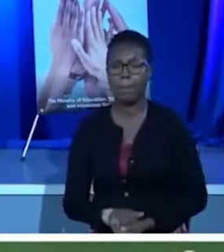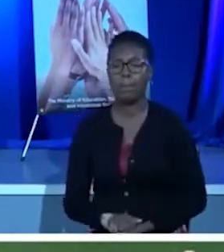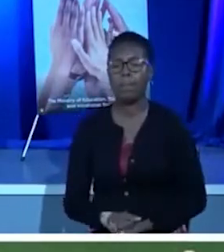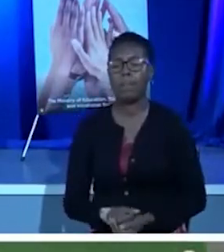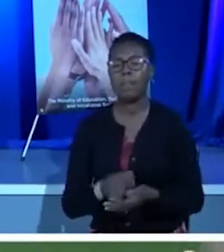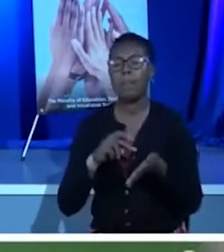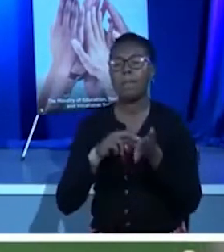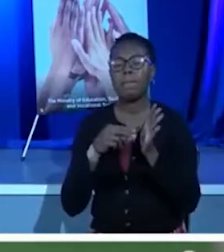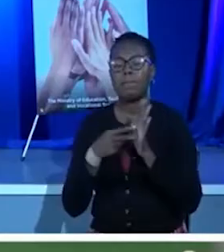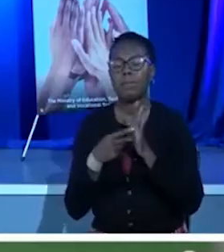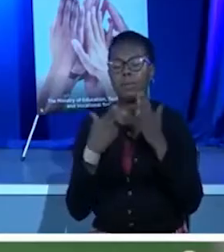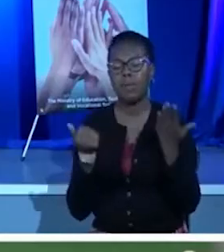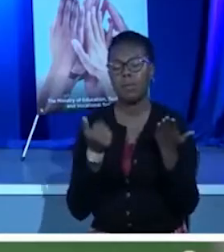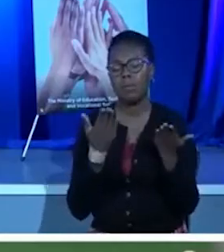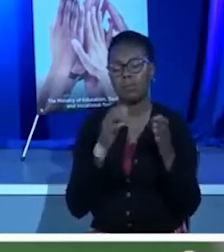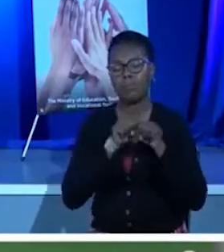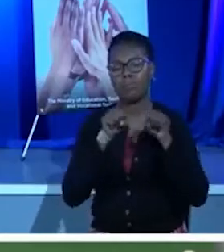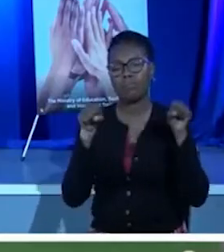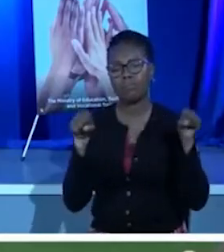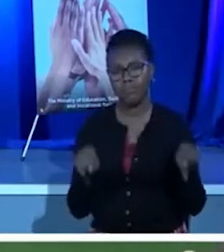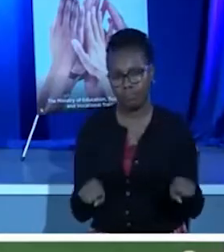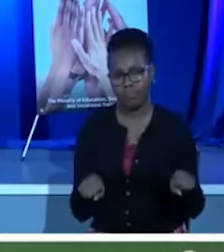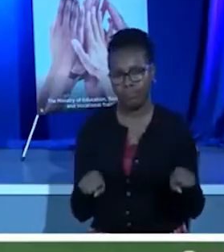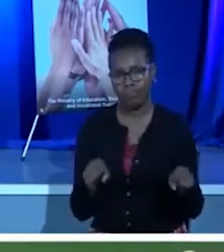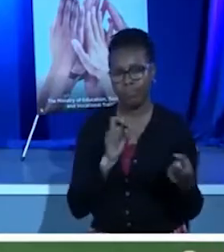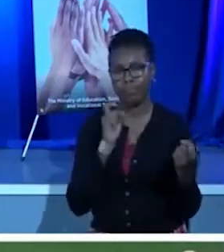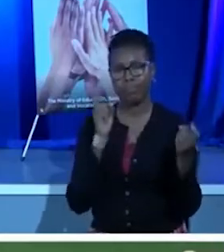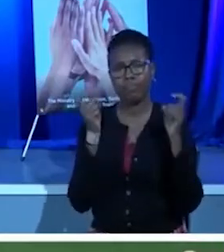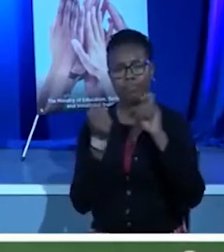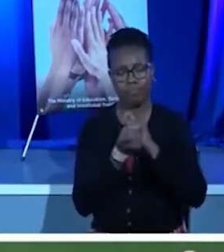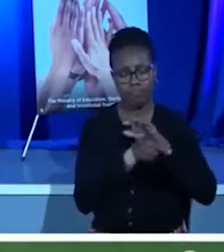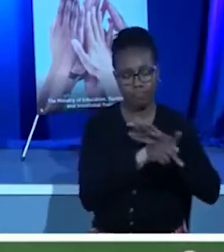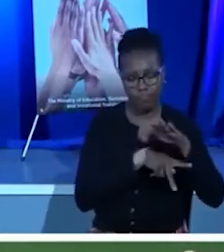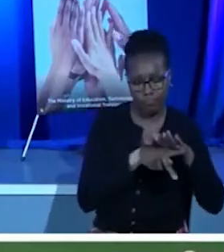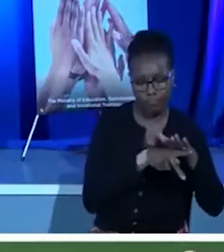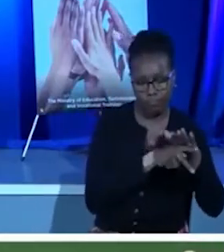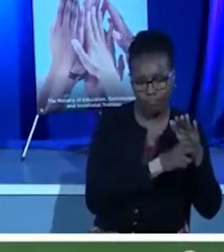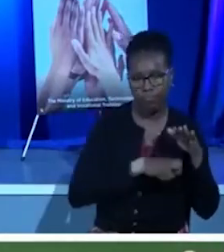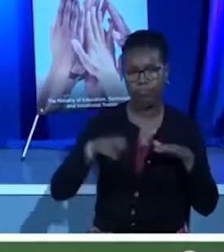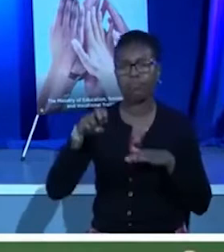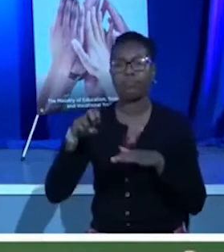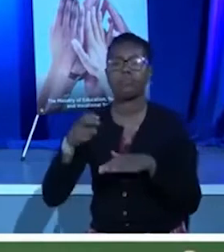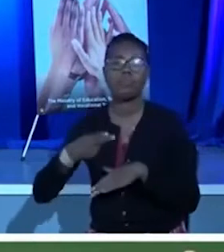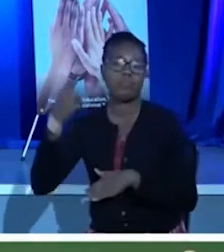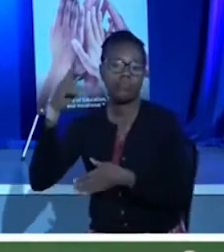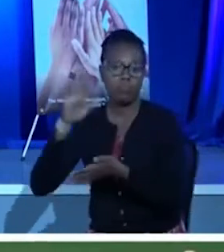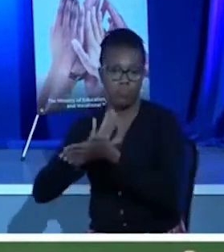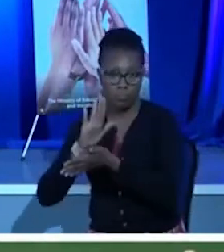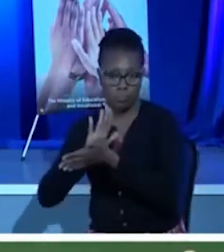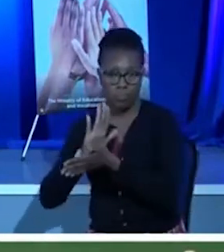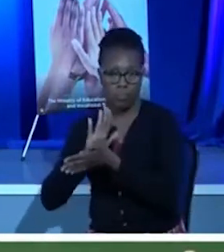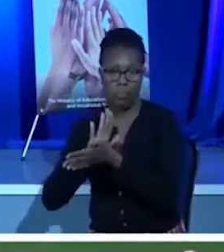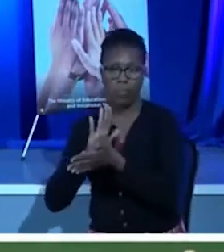at an appellate system, going from primary school to secondary school, also looking at that same type of